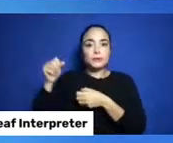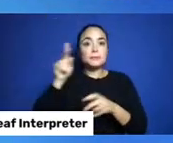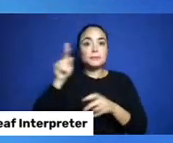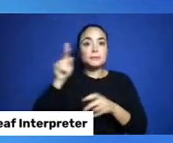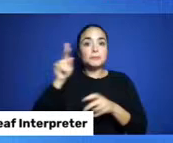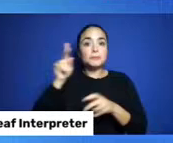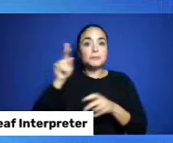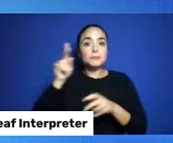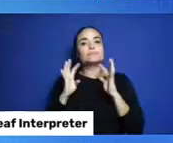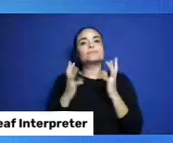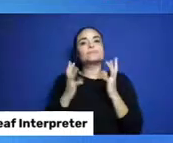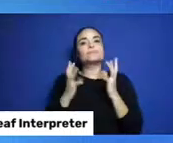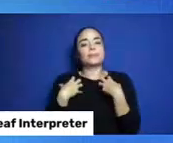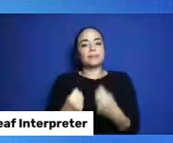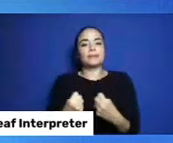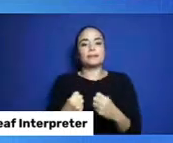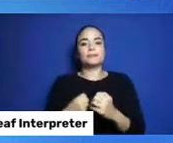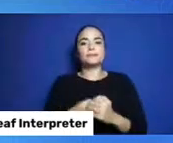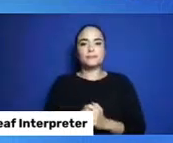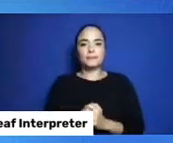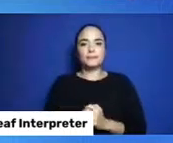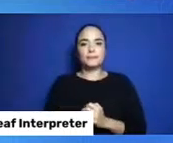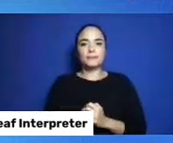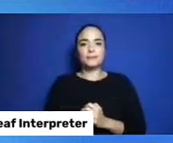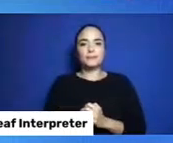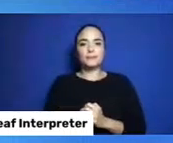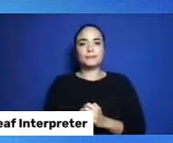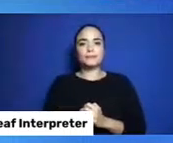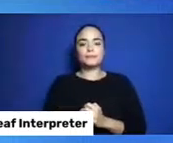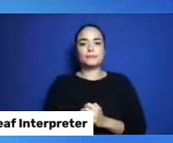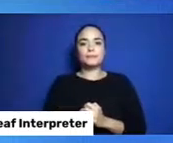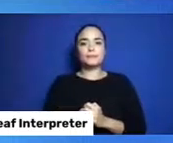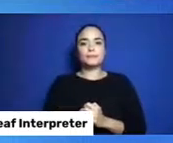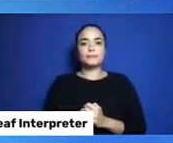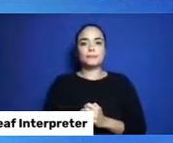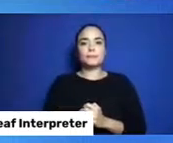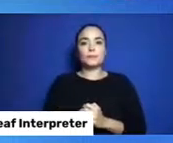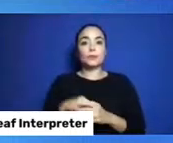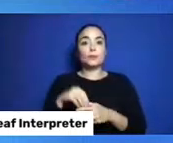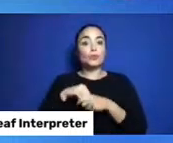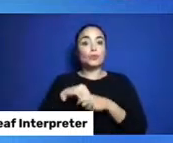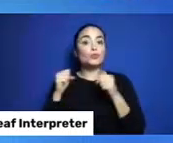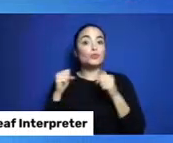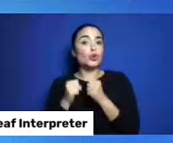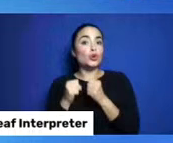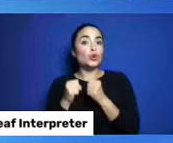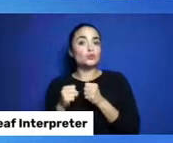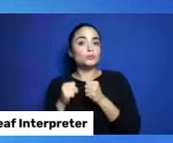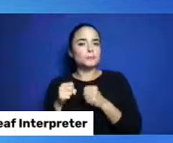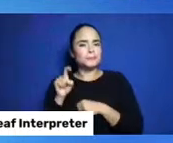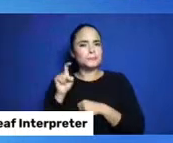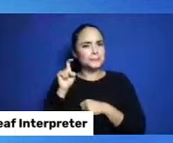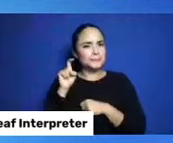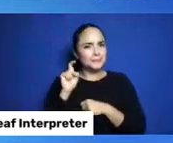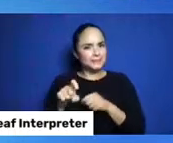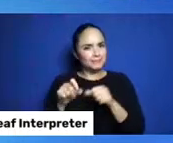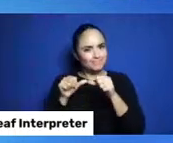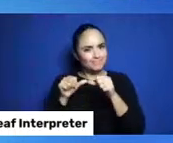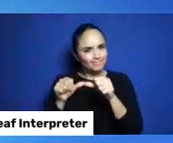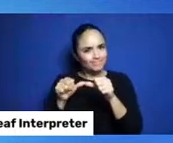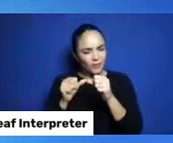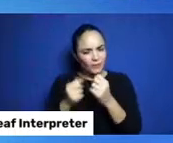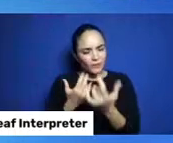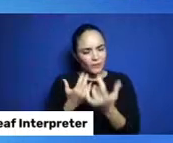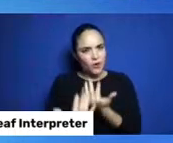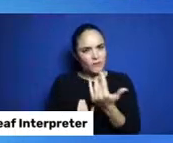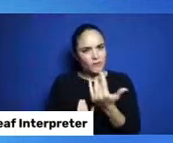In the middle of the winter, we need a fire to run almost all the time. This becomes a little difficult